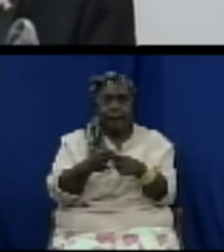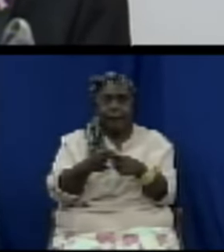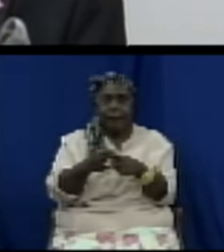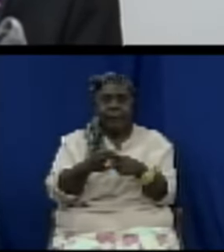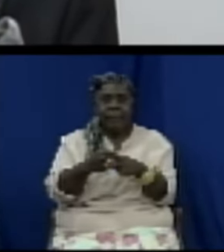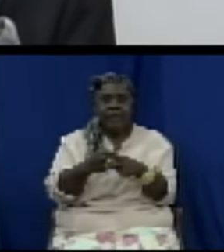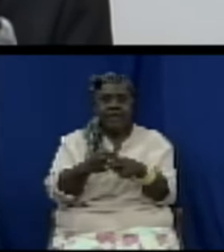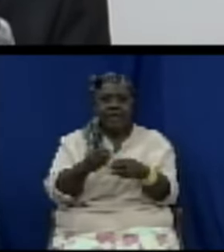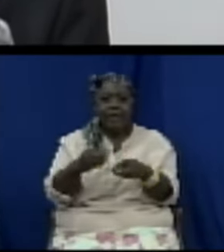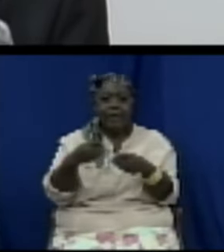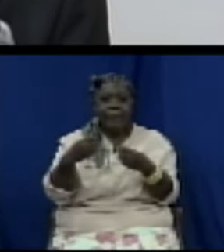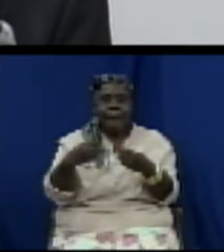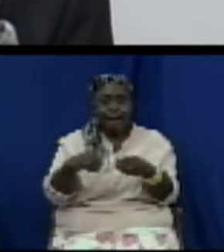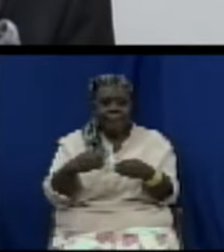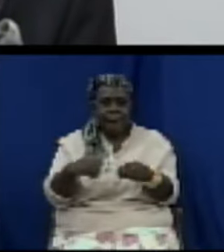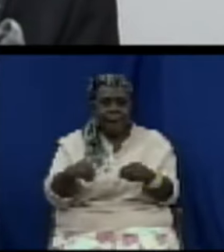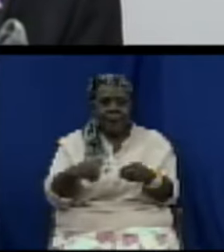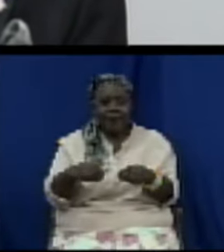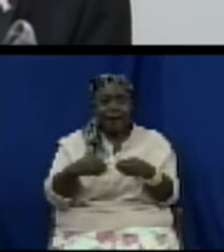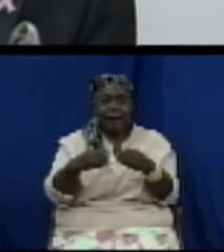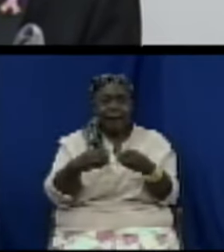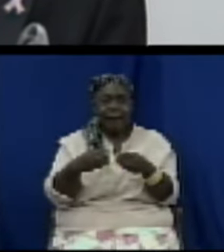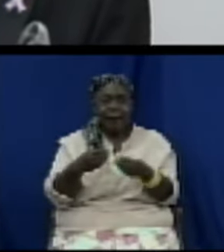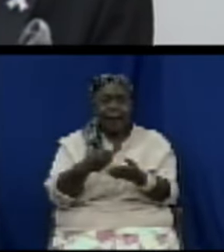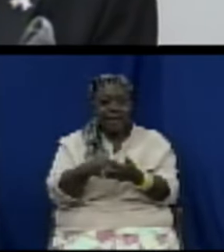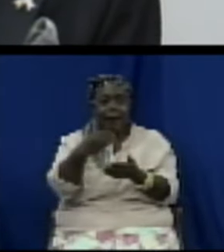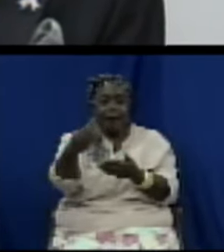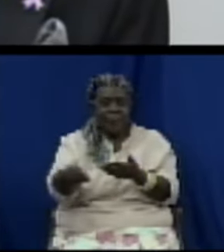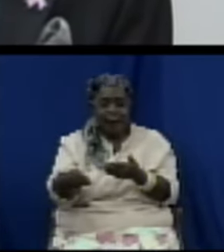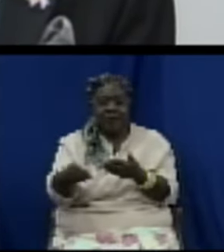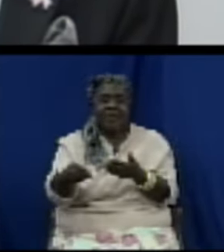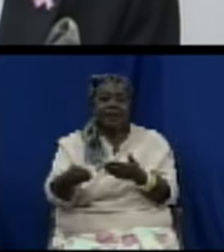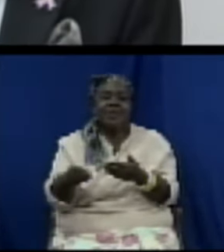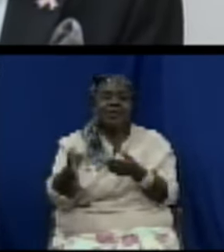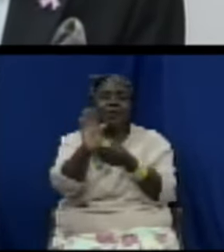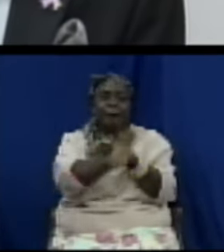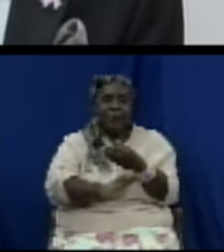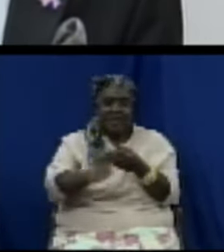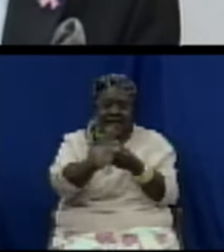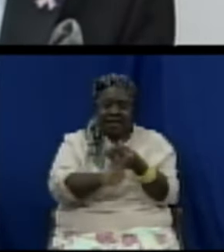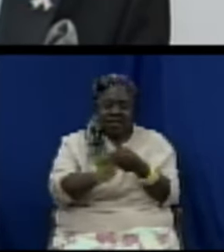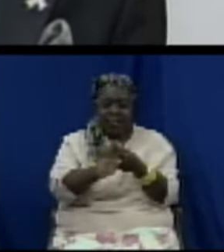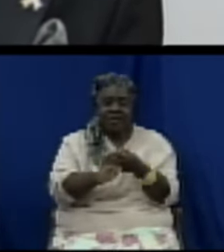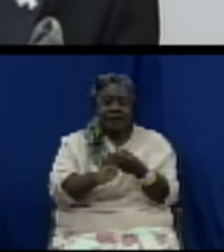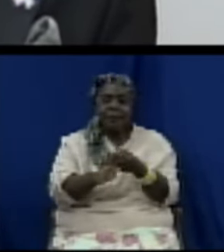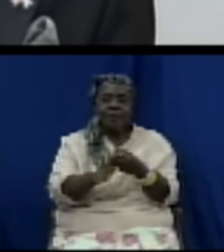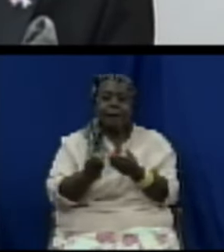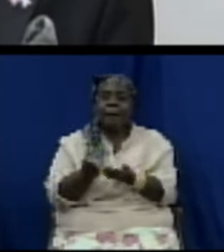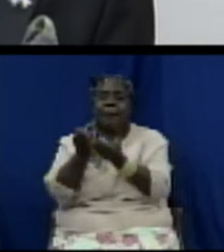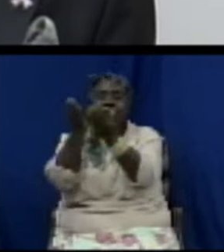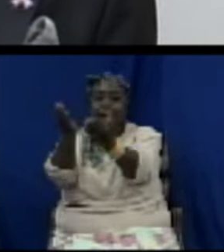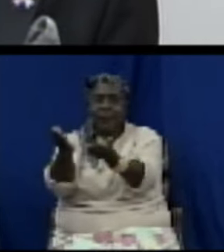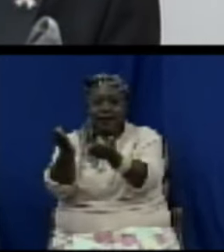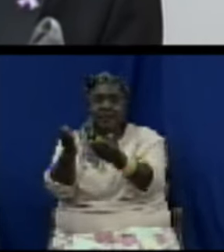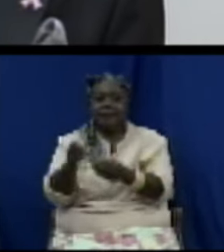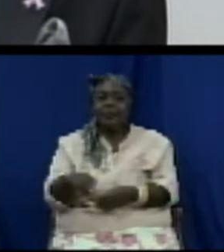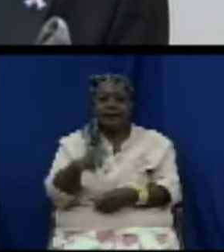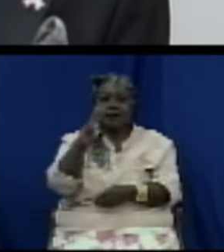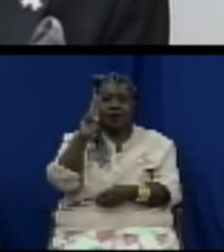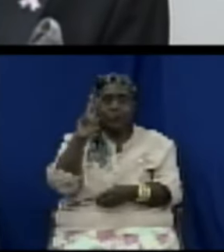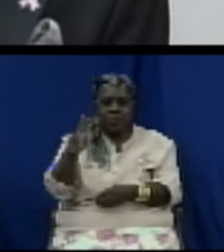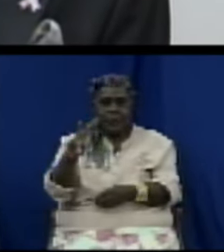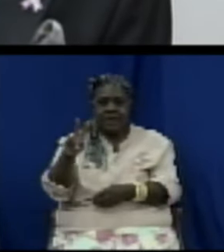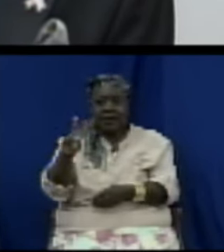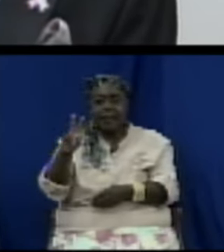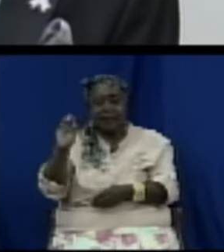Consumer Protection Bill 2023 and which would have had its first